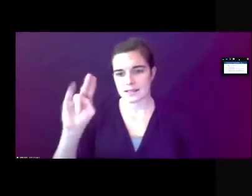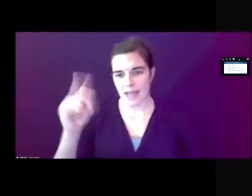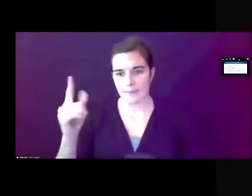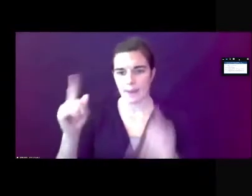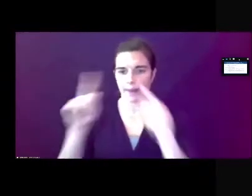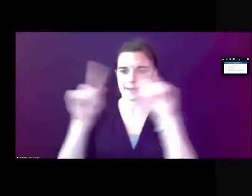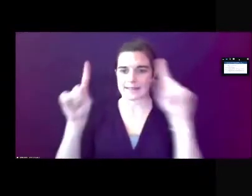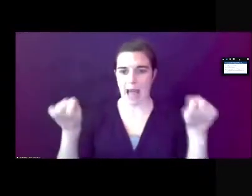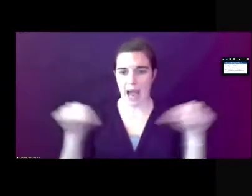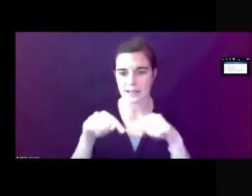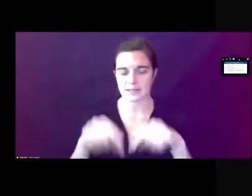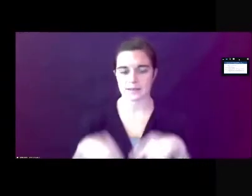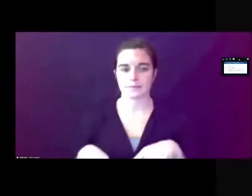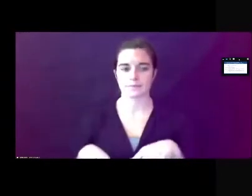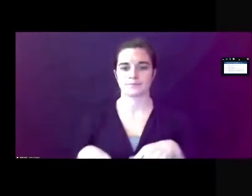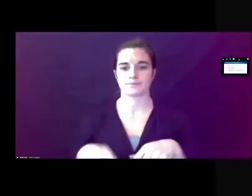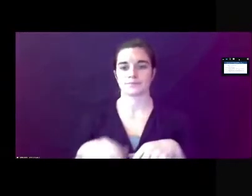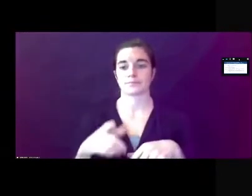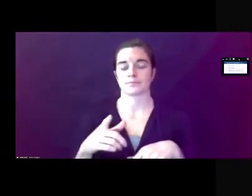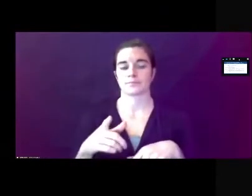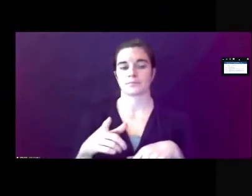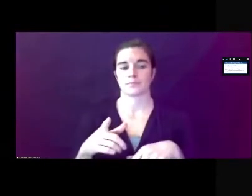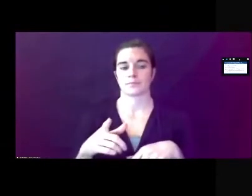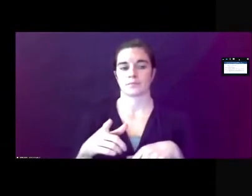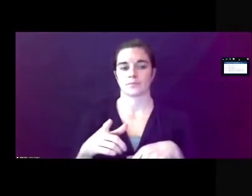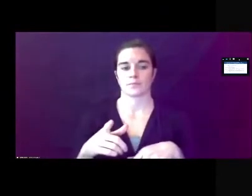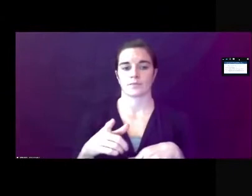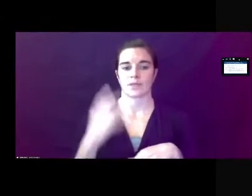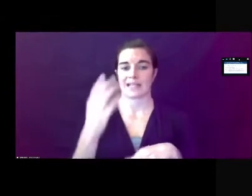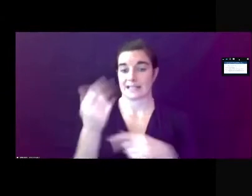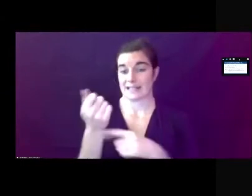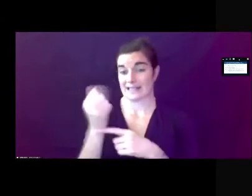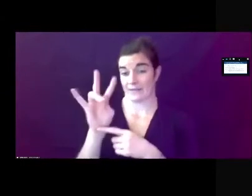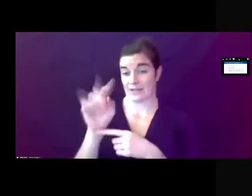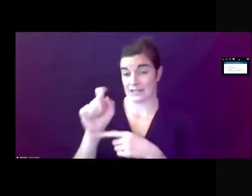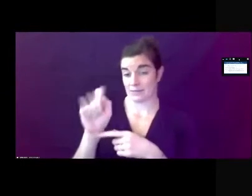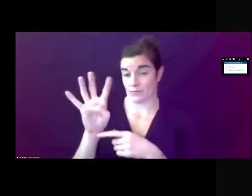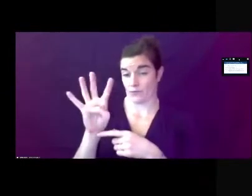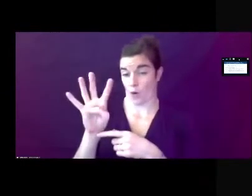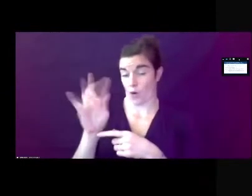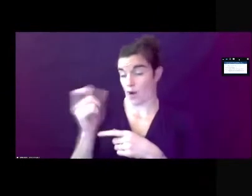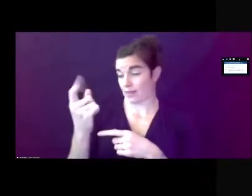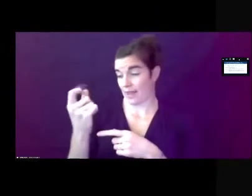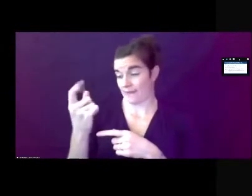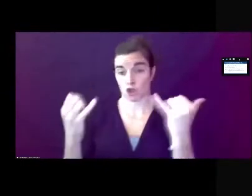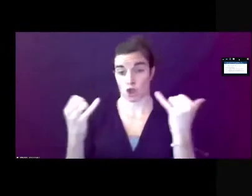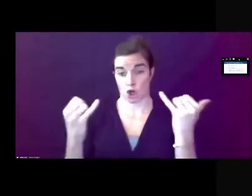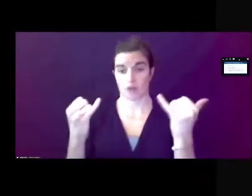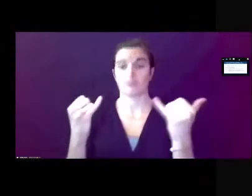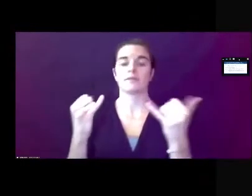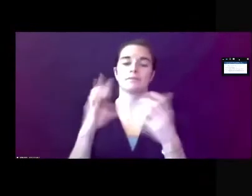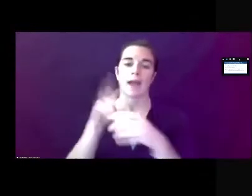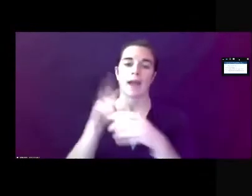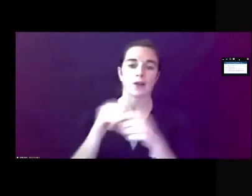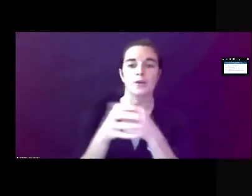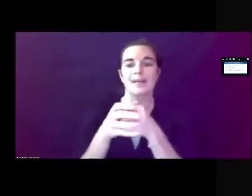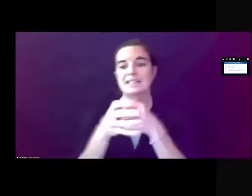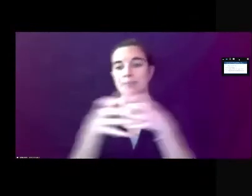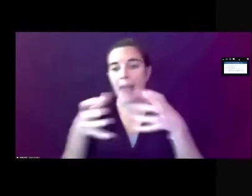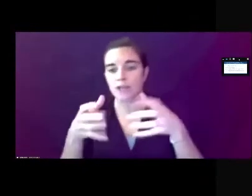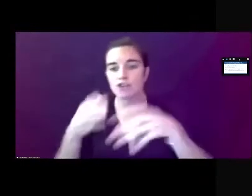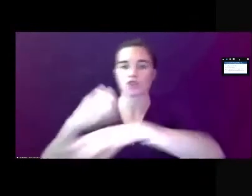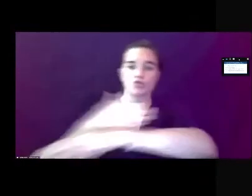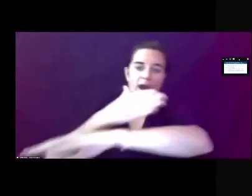on the partial compliance provisions in 17 411 of our current ordinance that pertain to expansions and renovations of